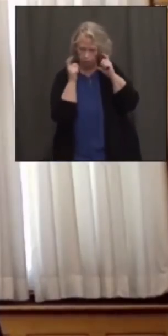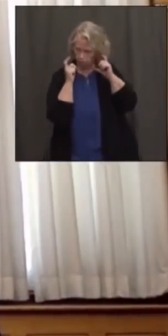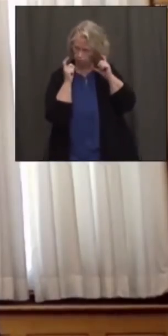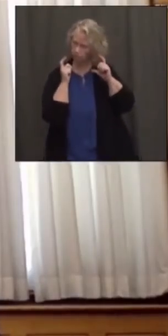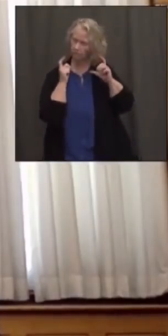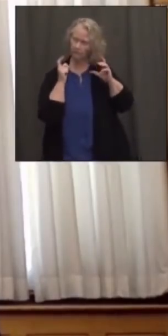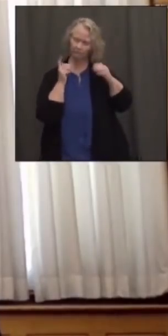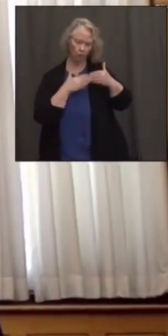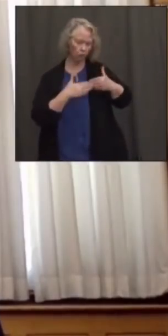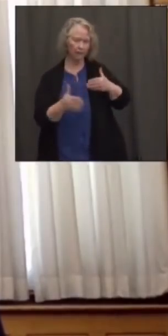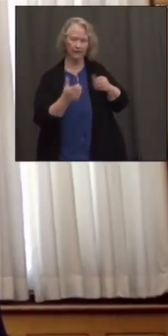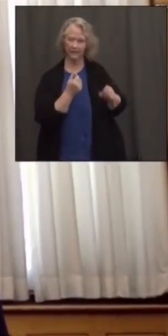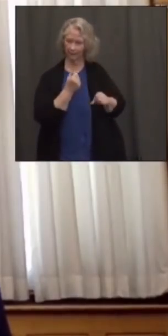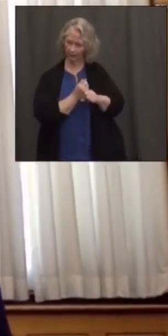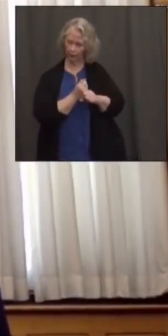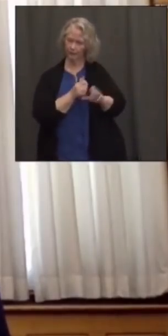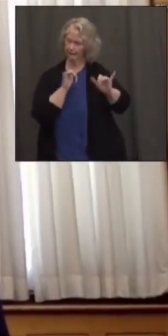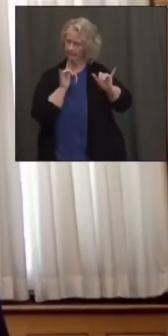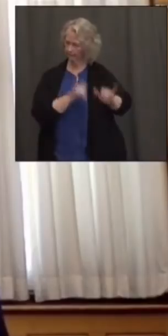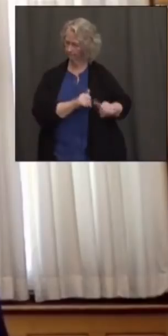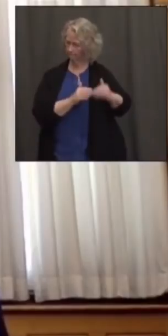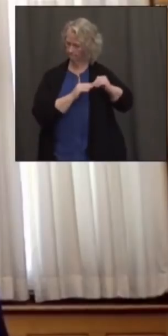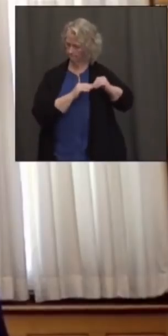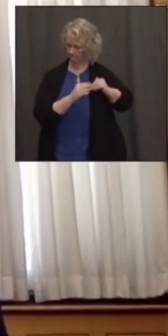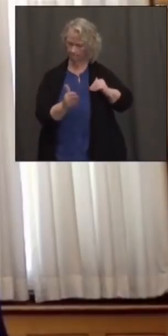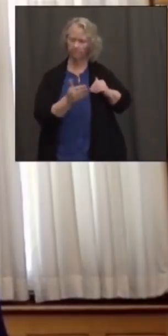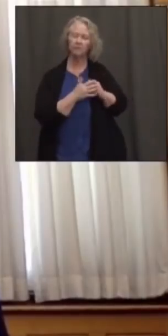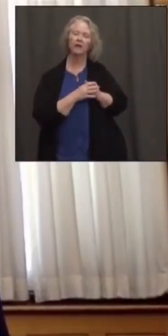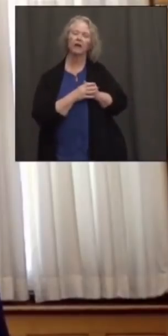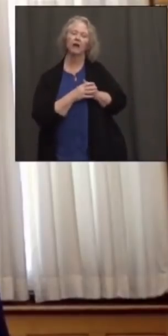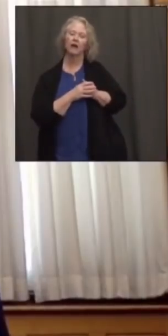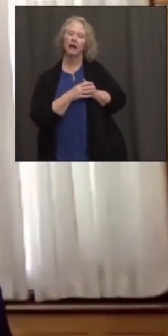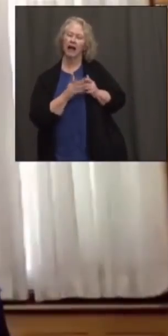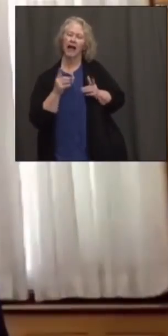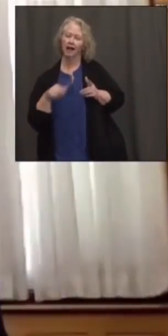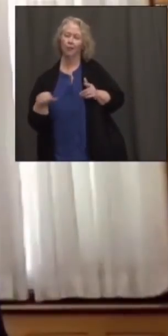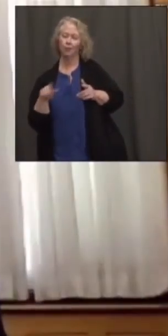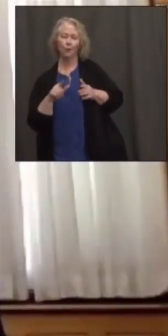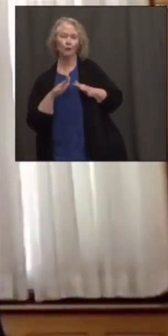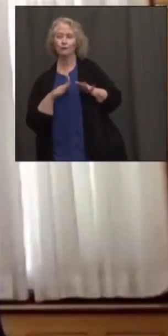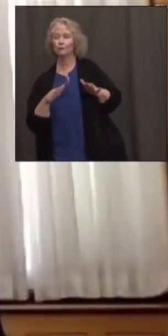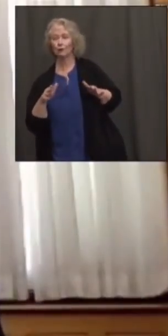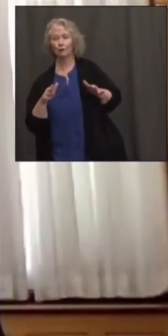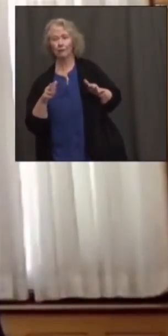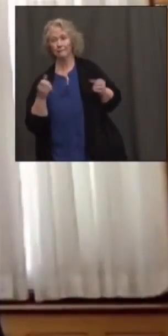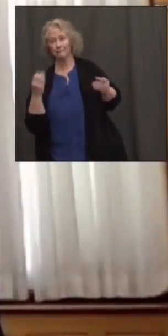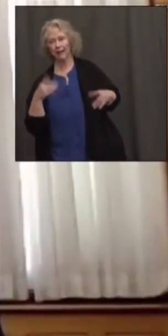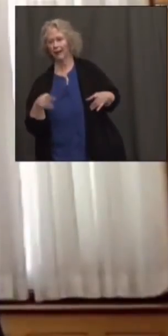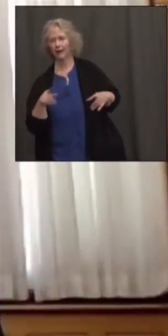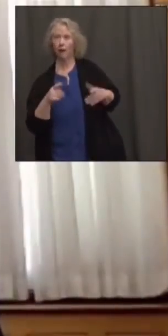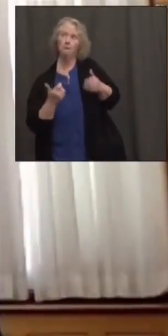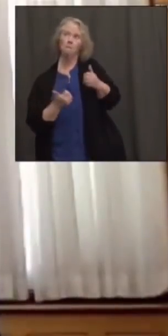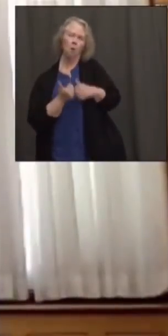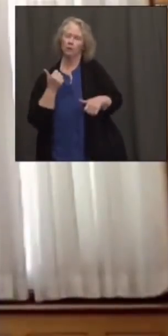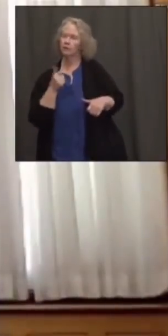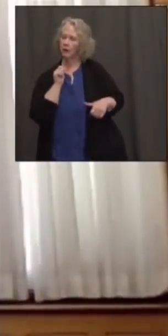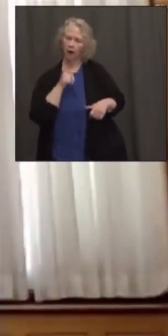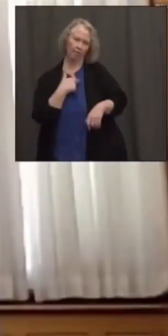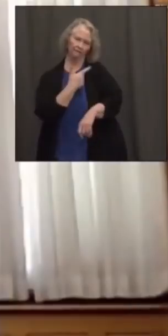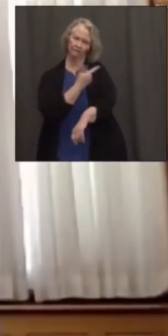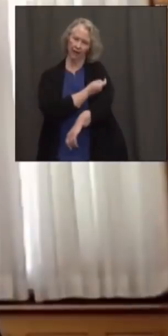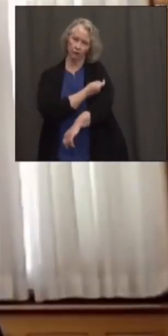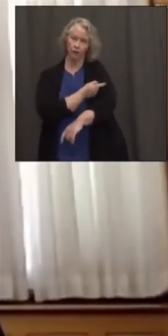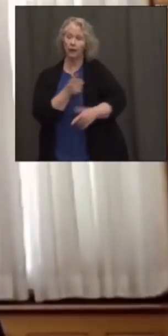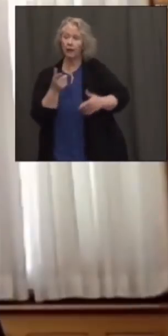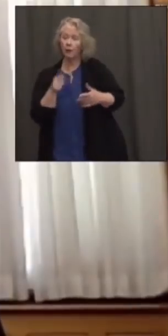there. The formula has worked well. And nearly all those children are unvaccinated still at this point. Even the 12 to 15 year olds who are getting vaccinated